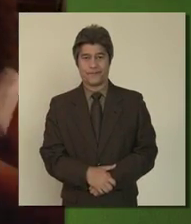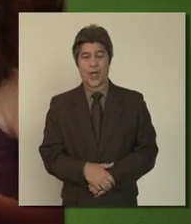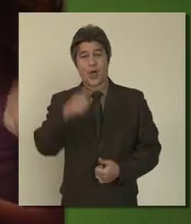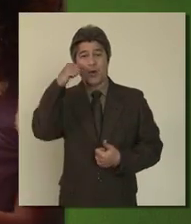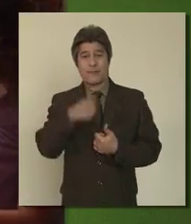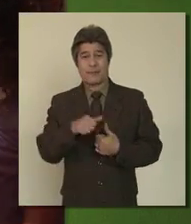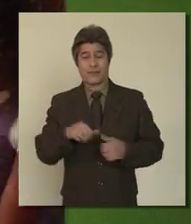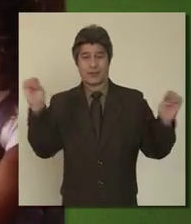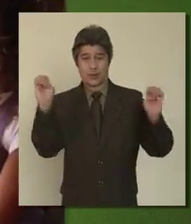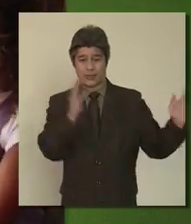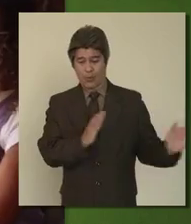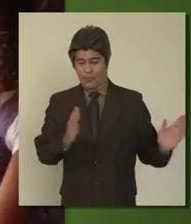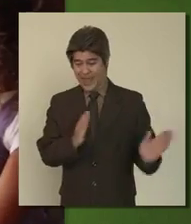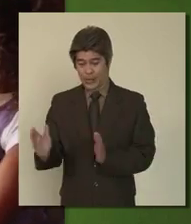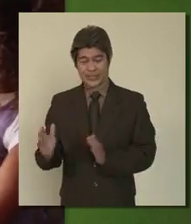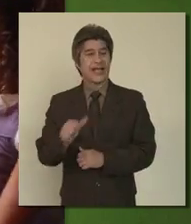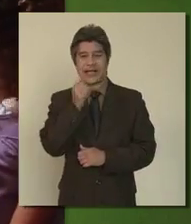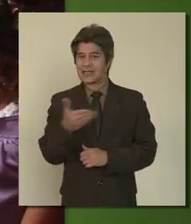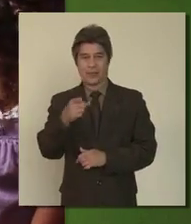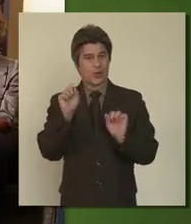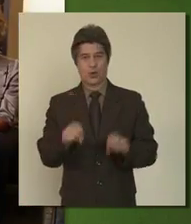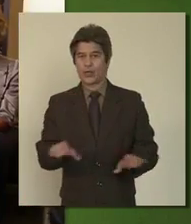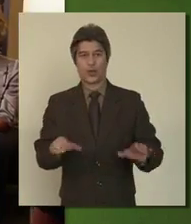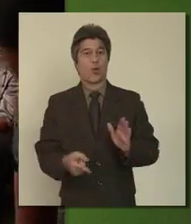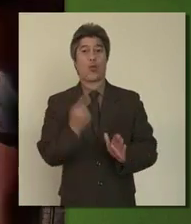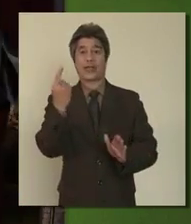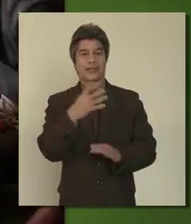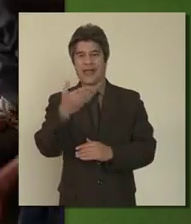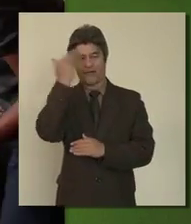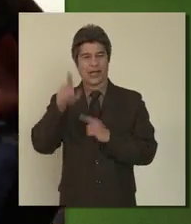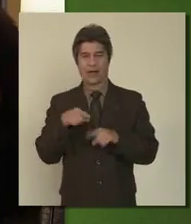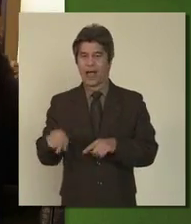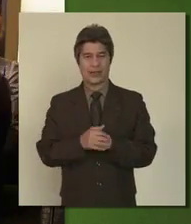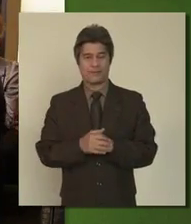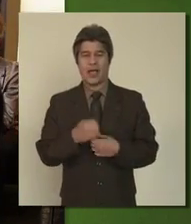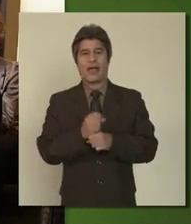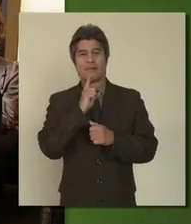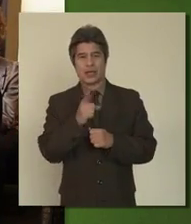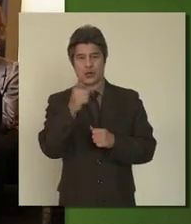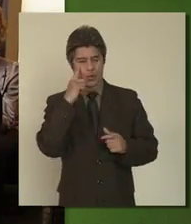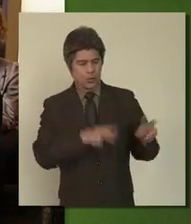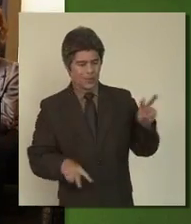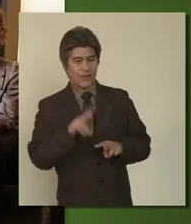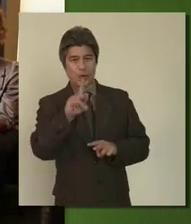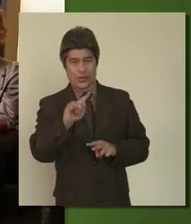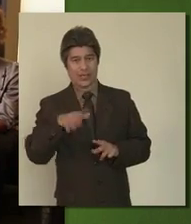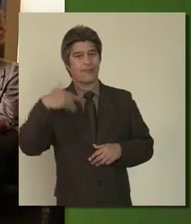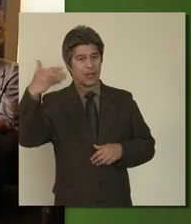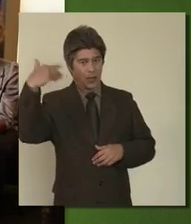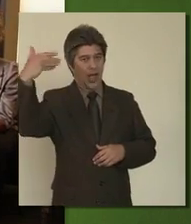Remember that emergency preparedness is not something you can do once and forget about it. Make sure that you review your kit